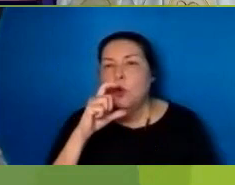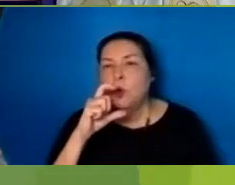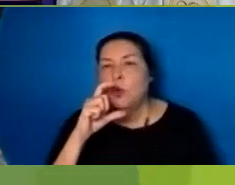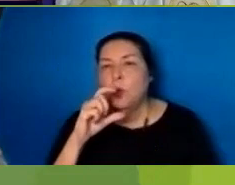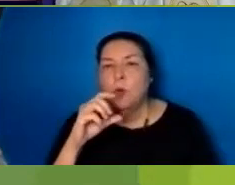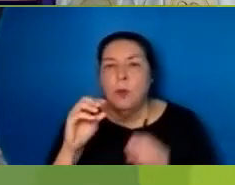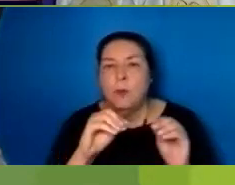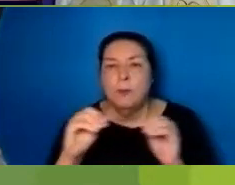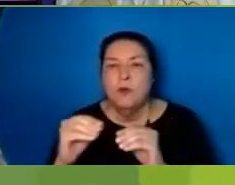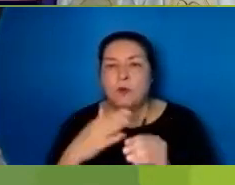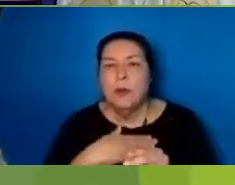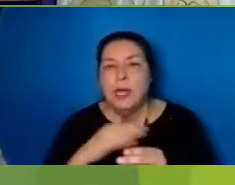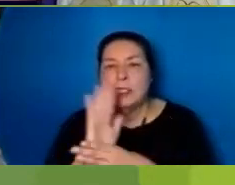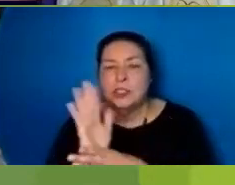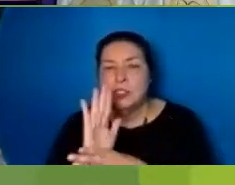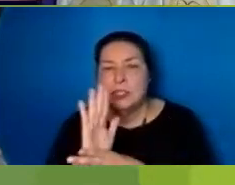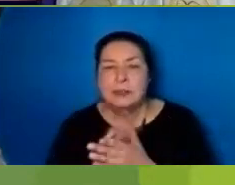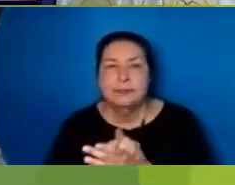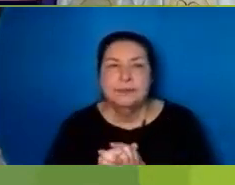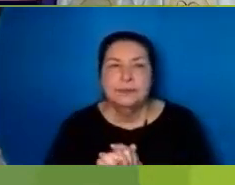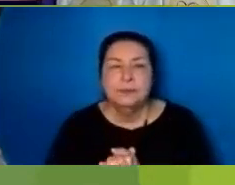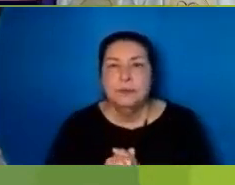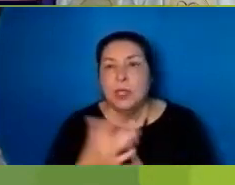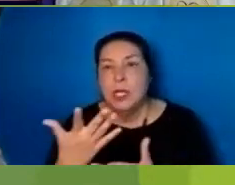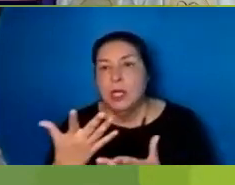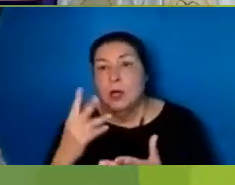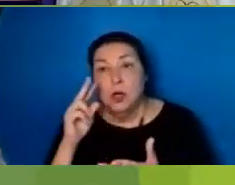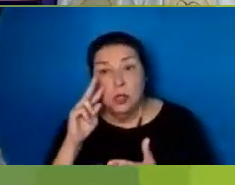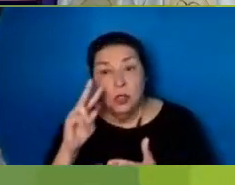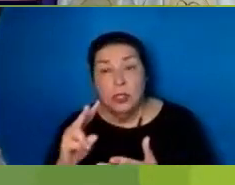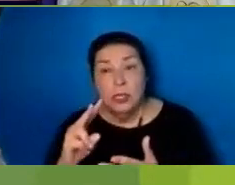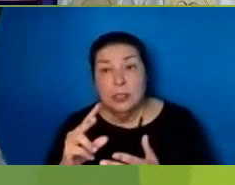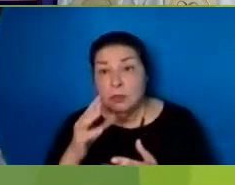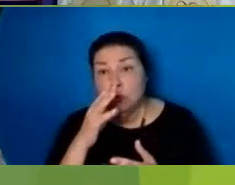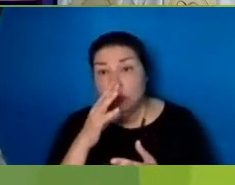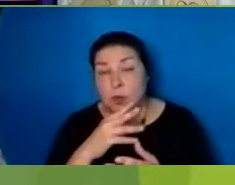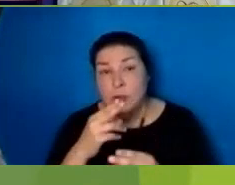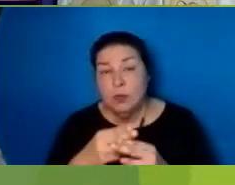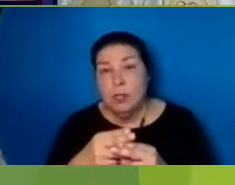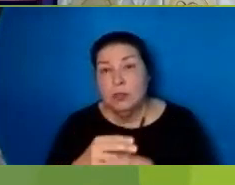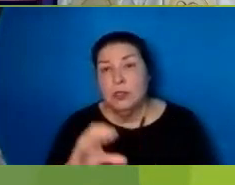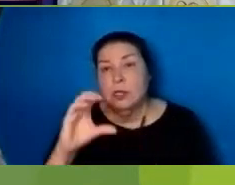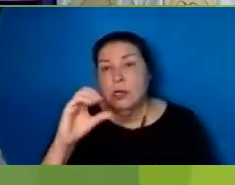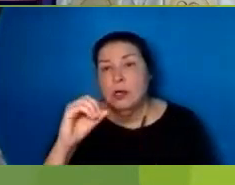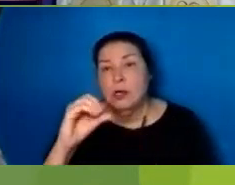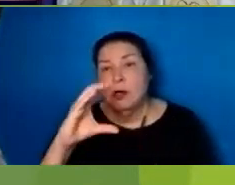Pellets Witness The Octomom Or five times a day Call to prayer From the mosque While